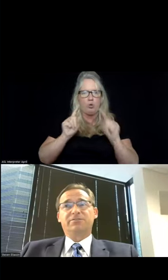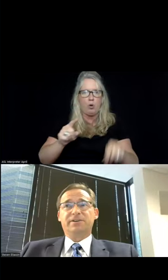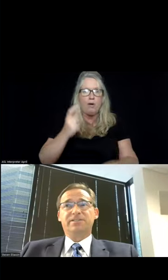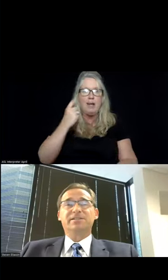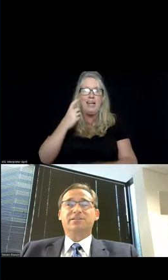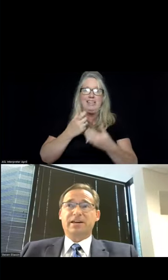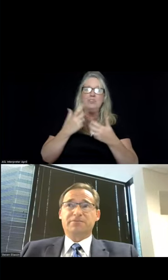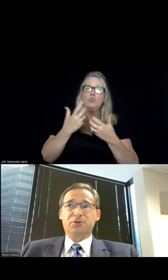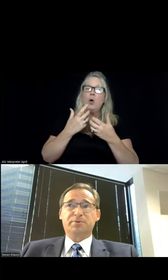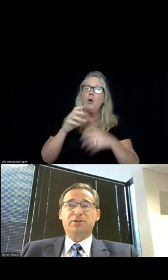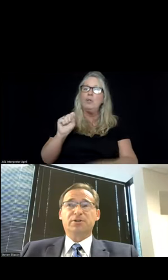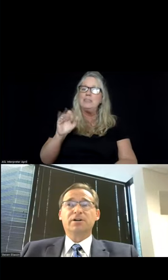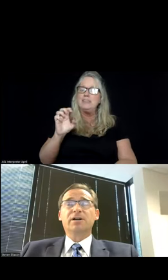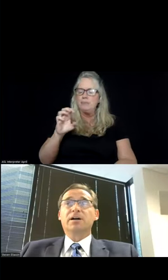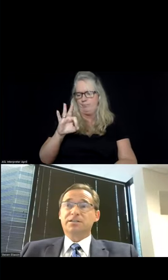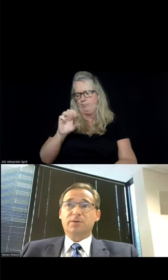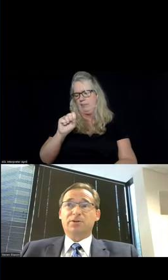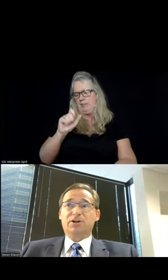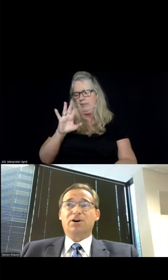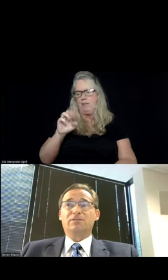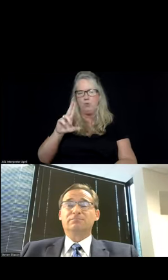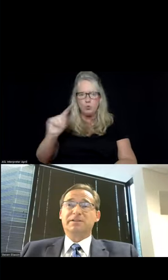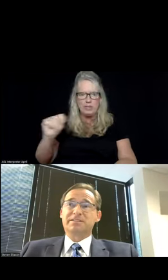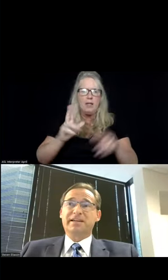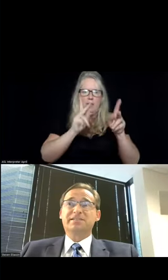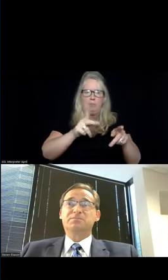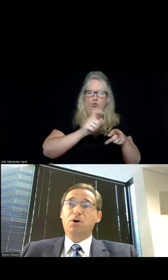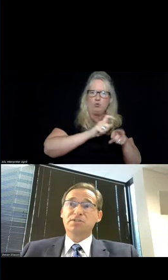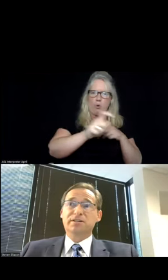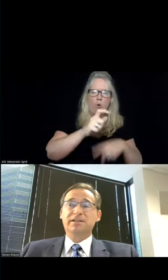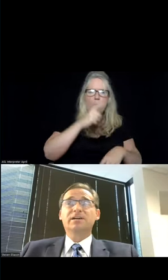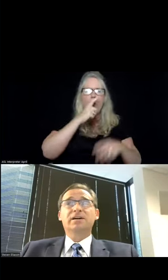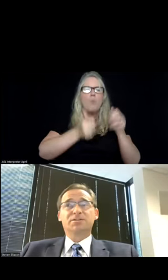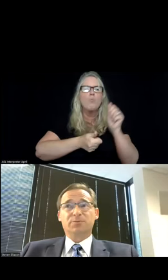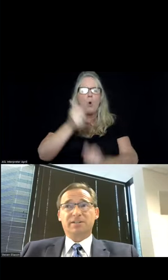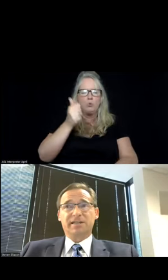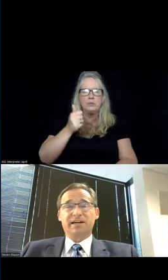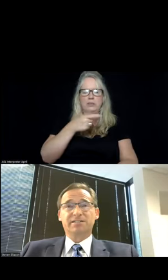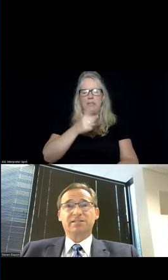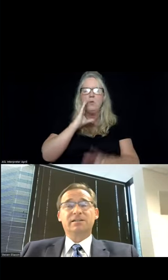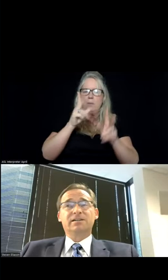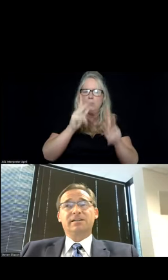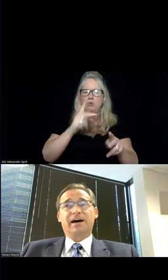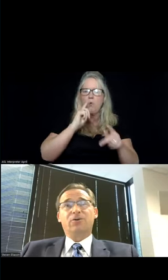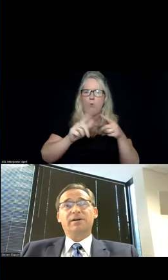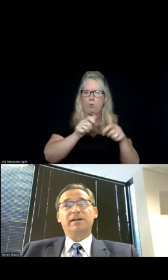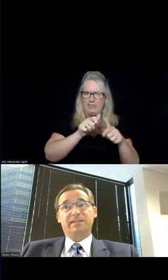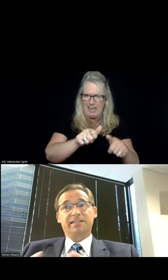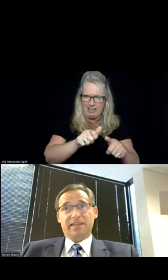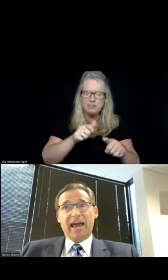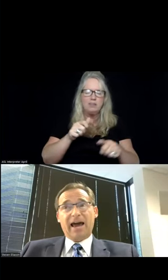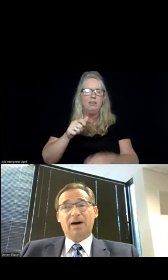UT fits into that first pillar, someone to call. In this case, it's mostly someone to text. Now,